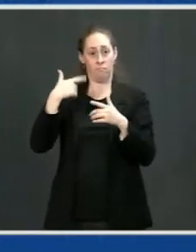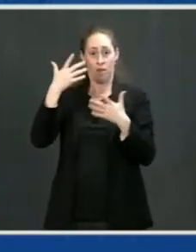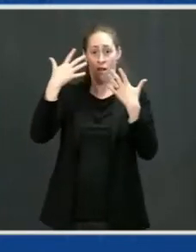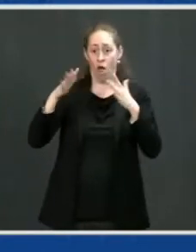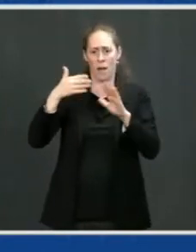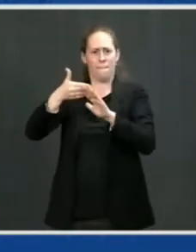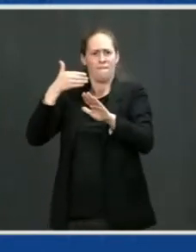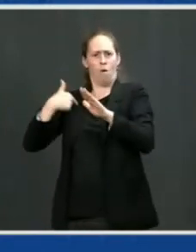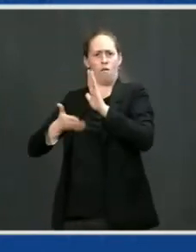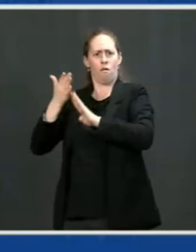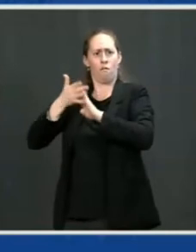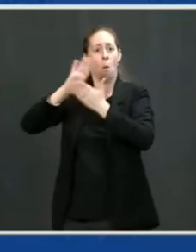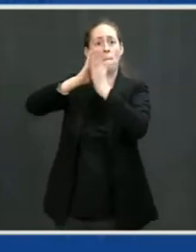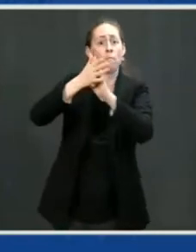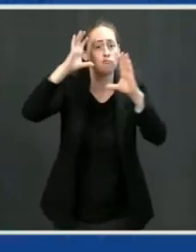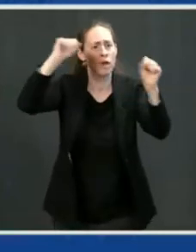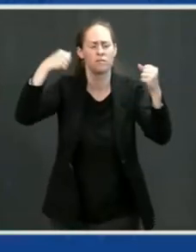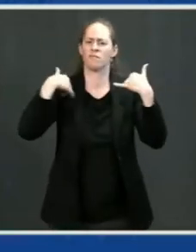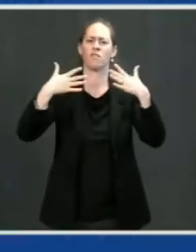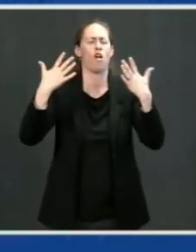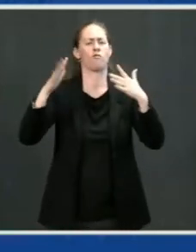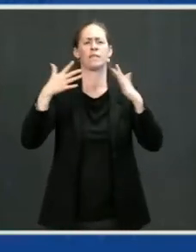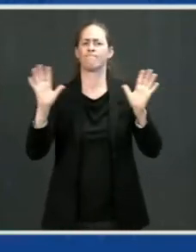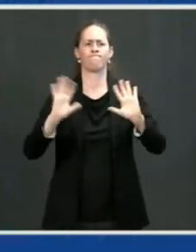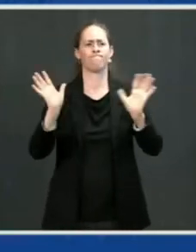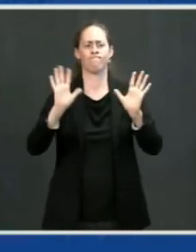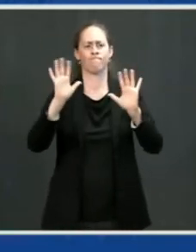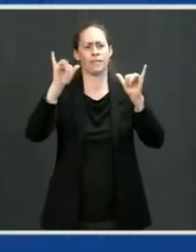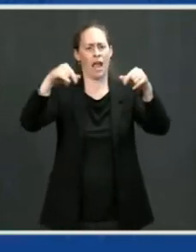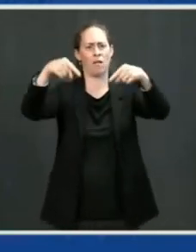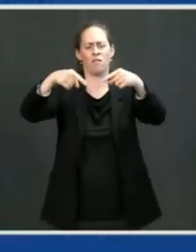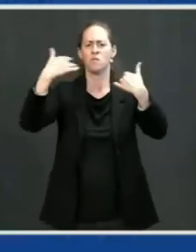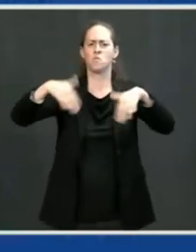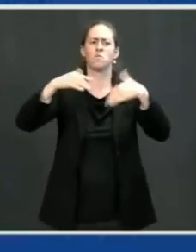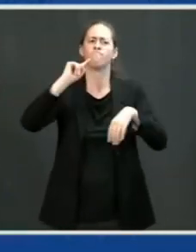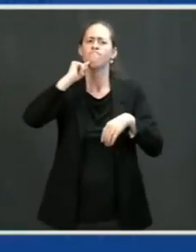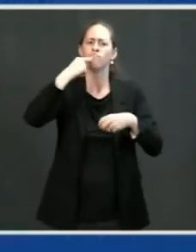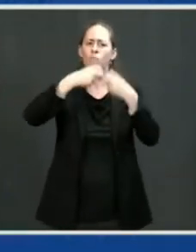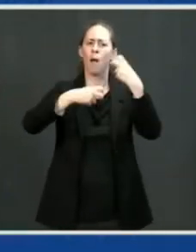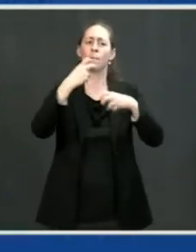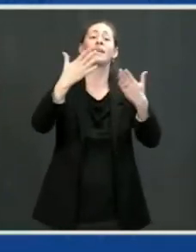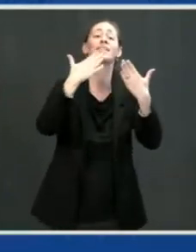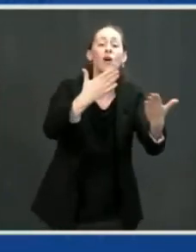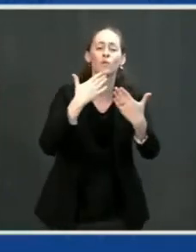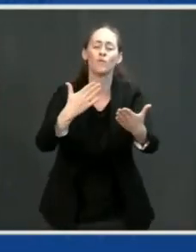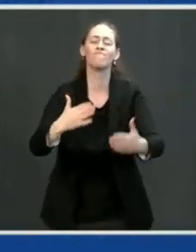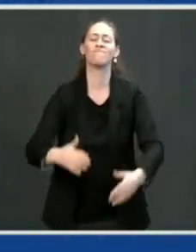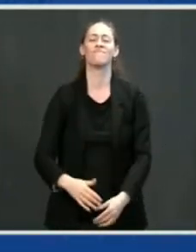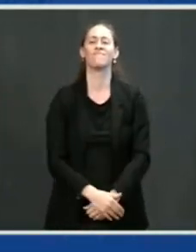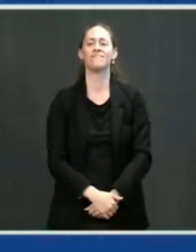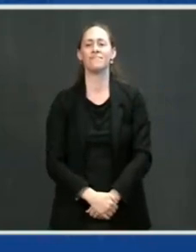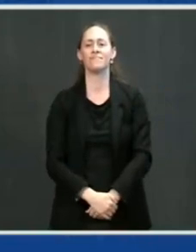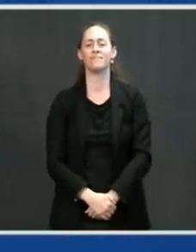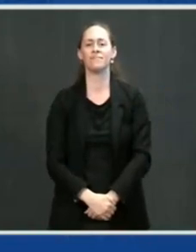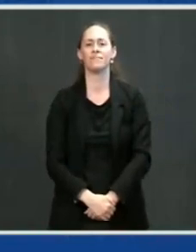vice president. But, uh, that still is an issue that is, uh, in play. Thank you very much. Thank you.